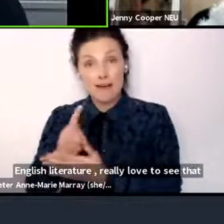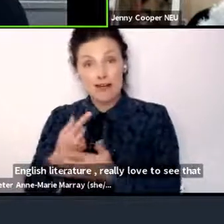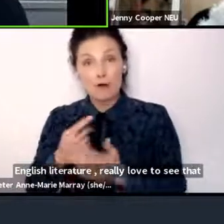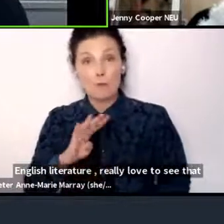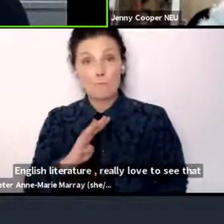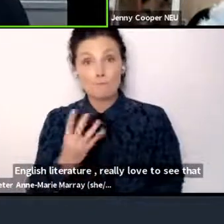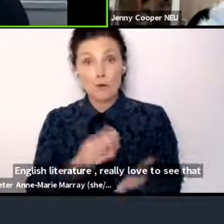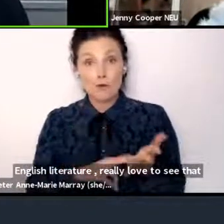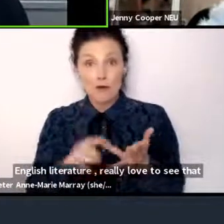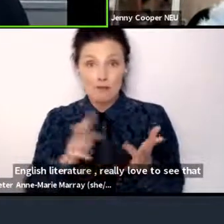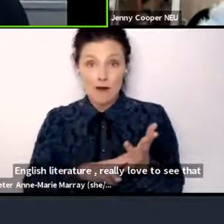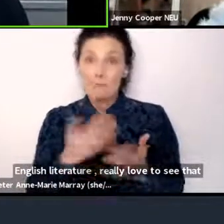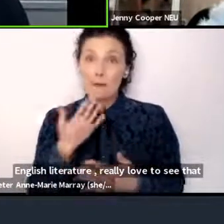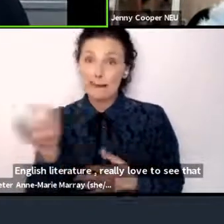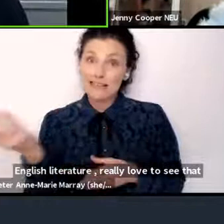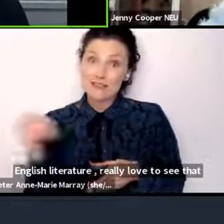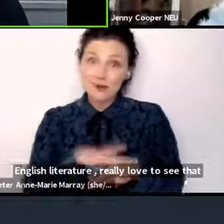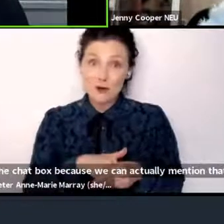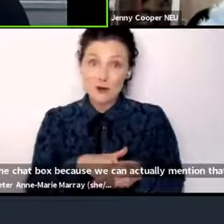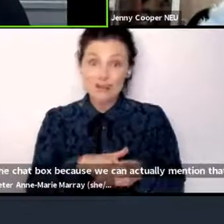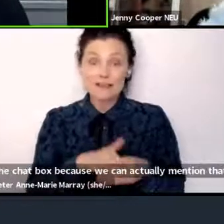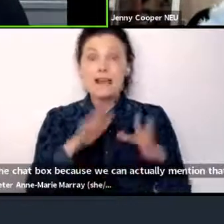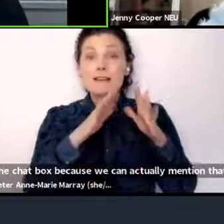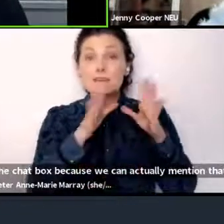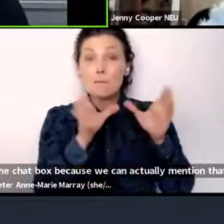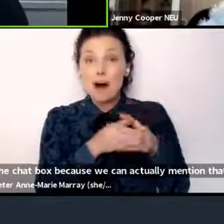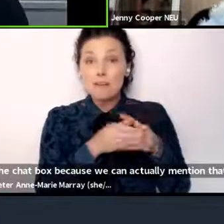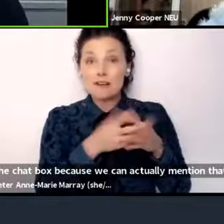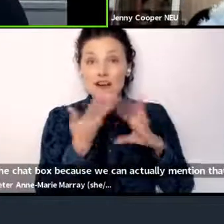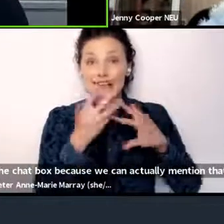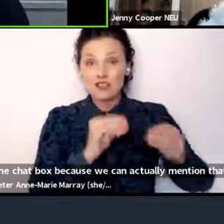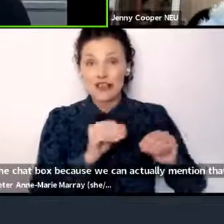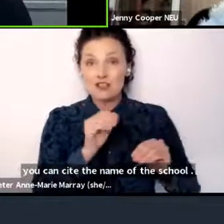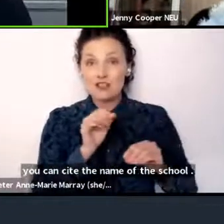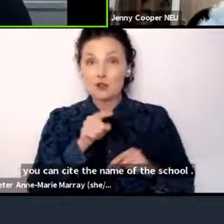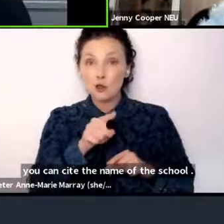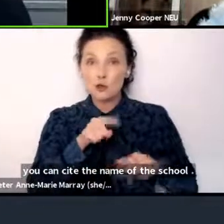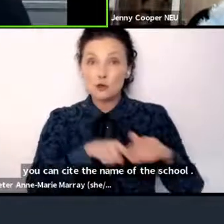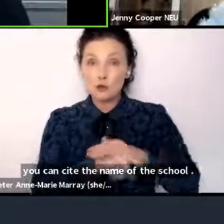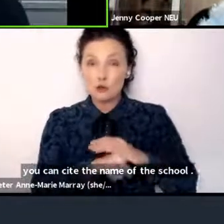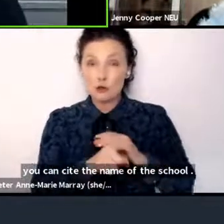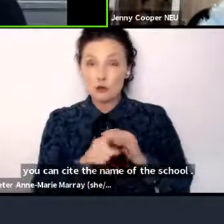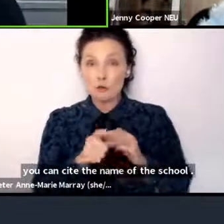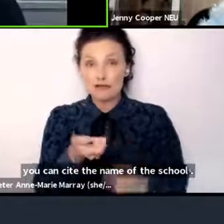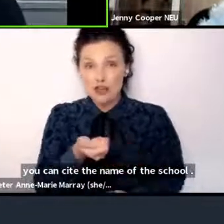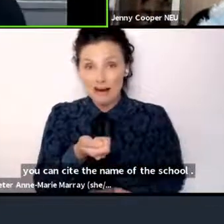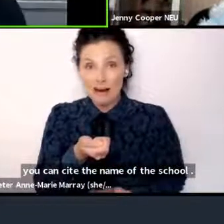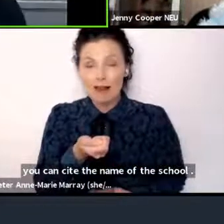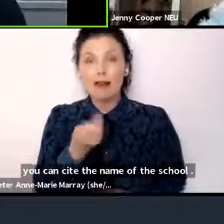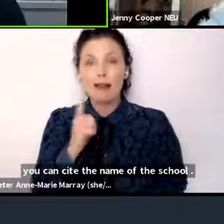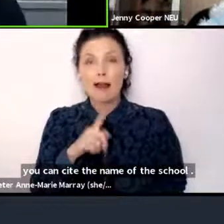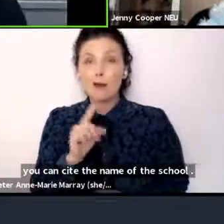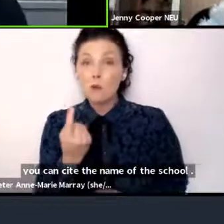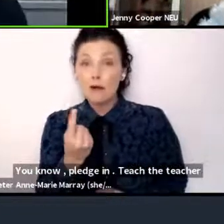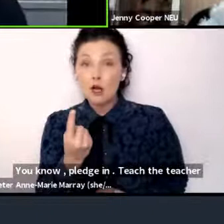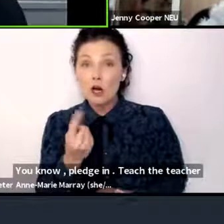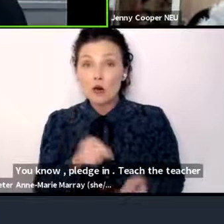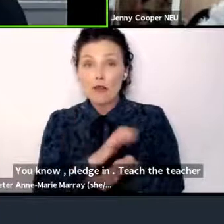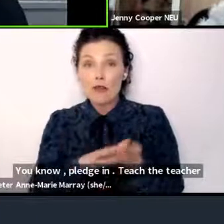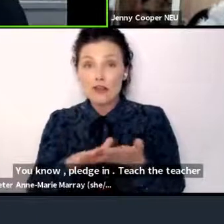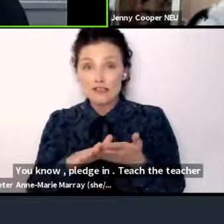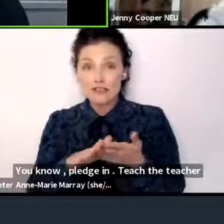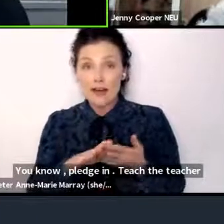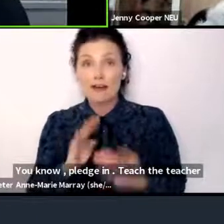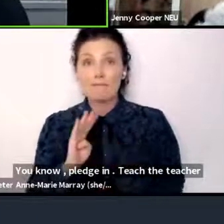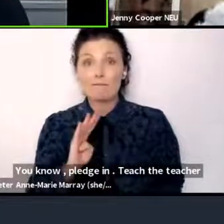live streamed on the Department for Education's YouTube channel. And again, the time for that is one o'clock on Thursday, the 4th of November,